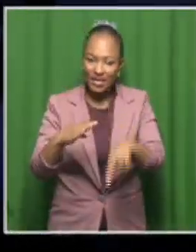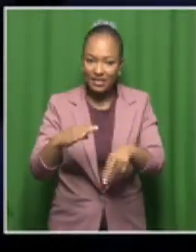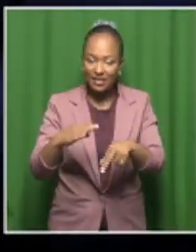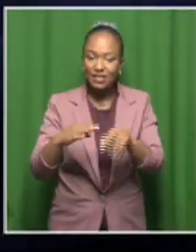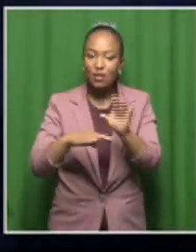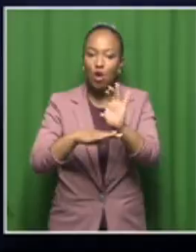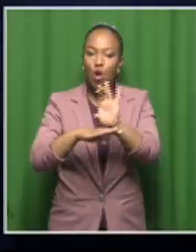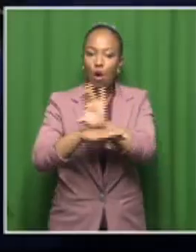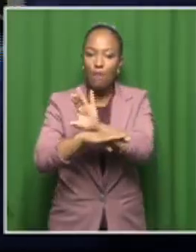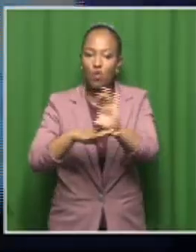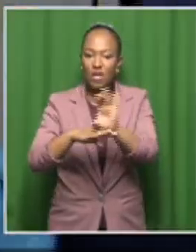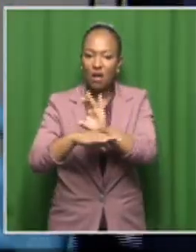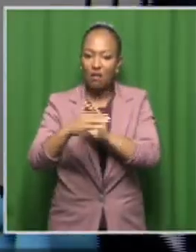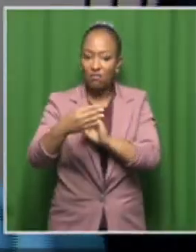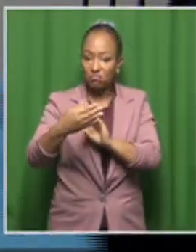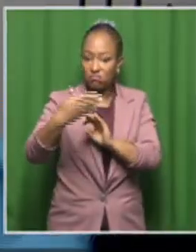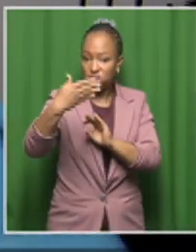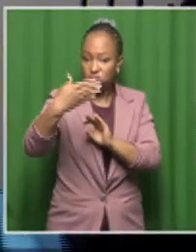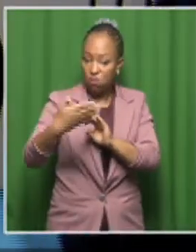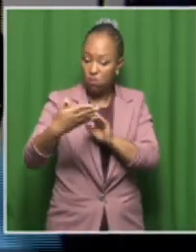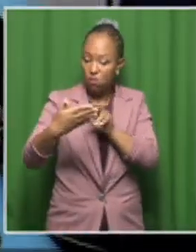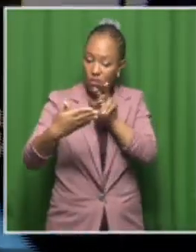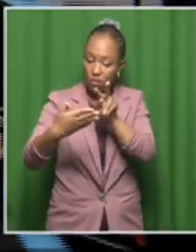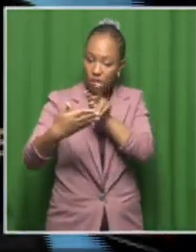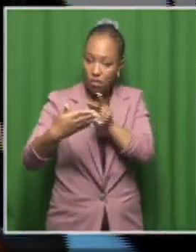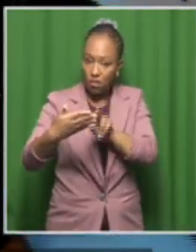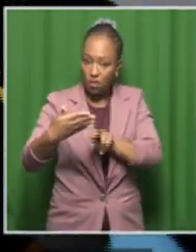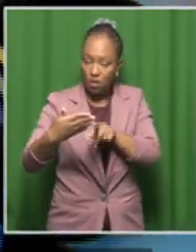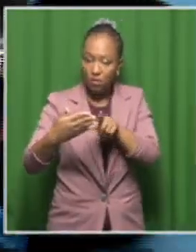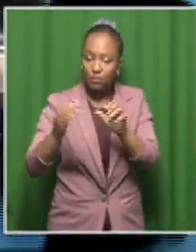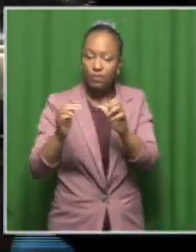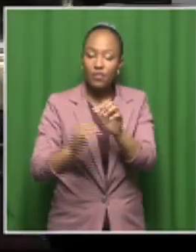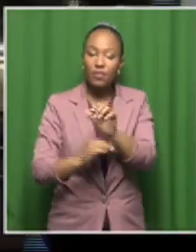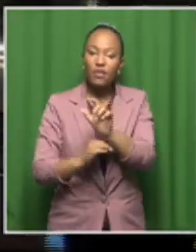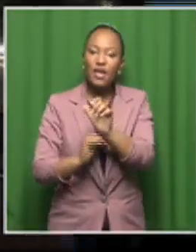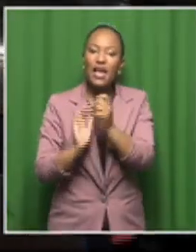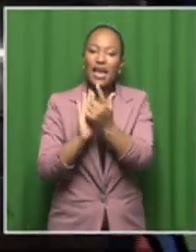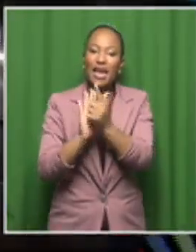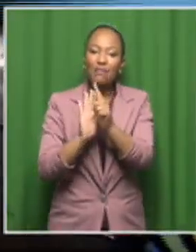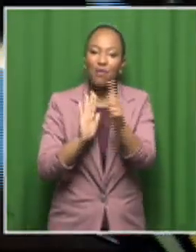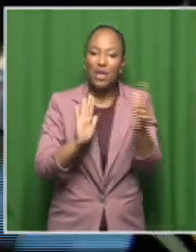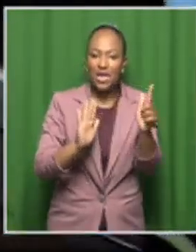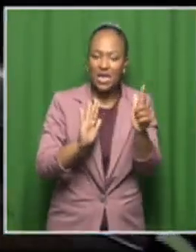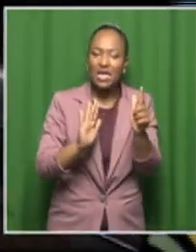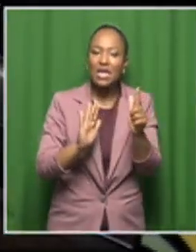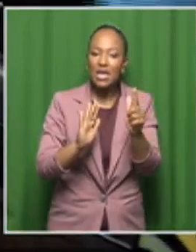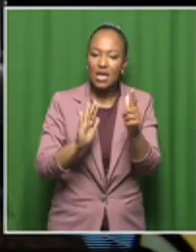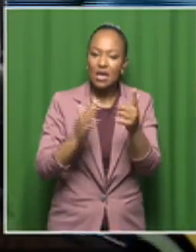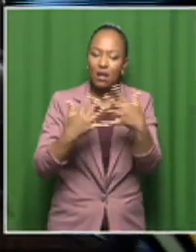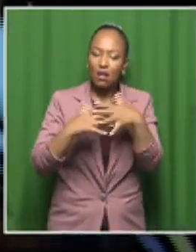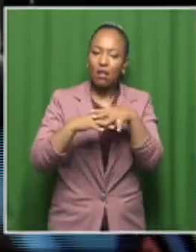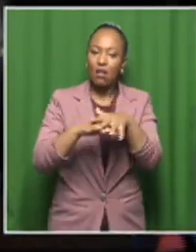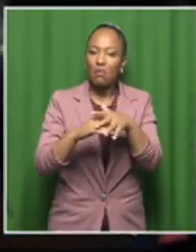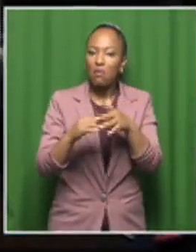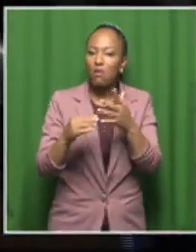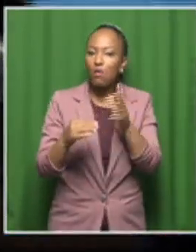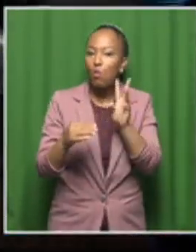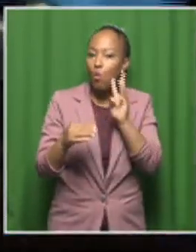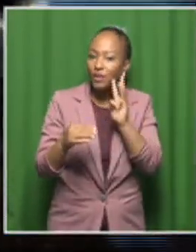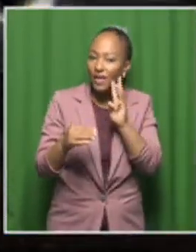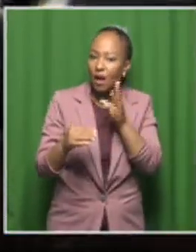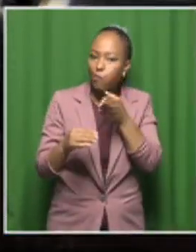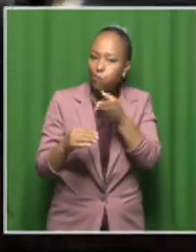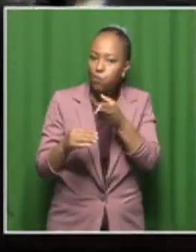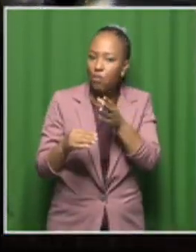And then this instrument has a built-in library which helps us to identify the compounds that are present in the samples